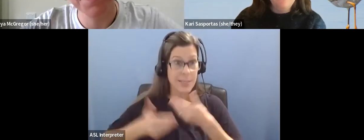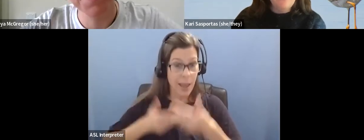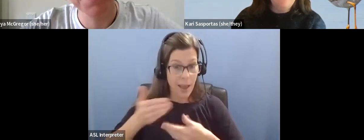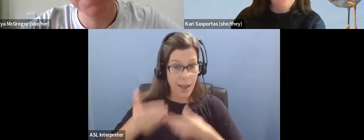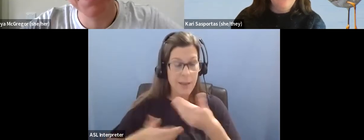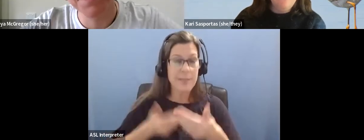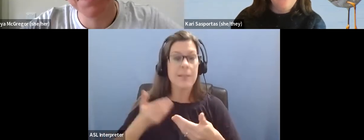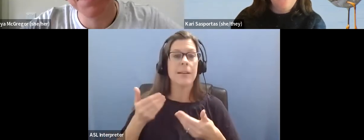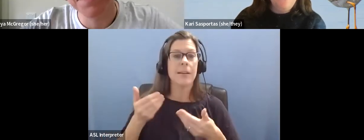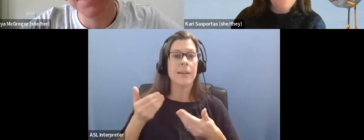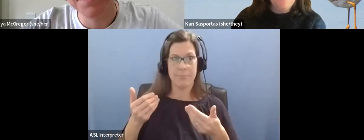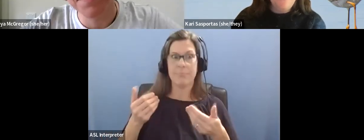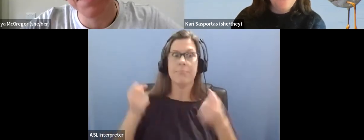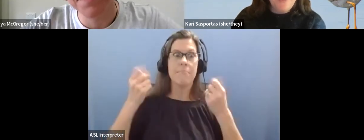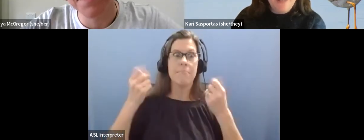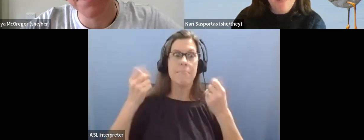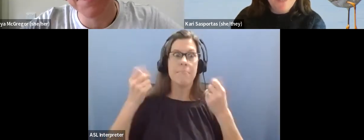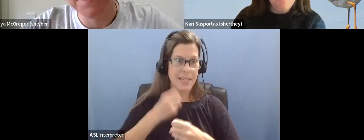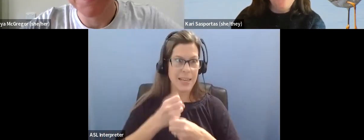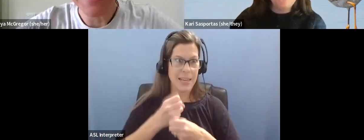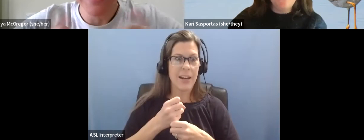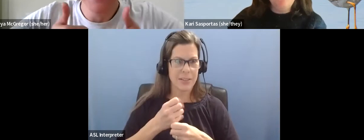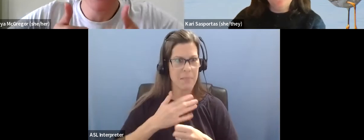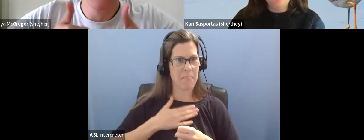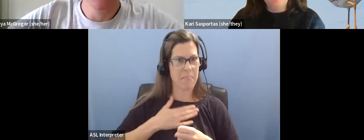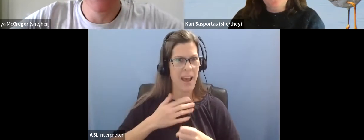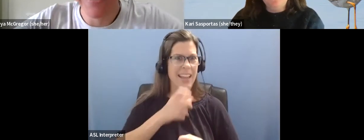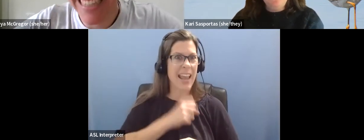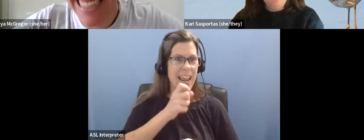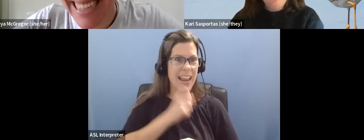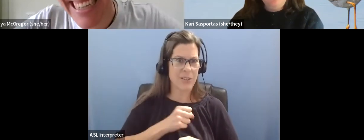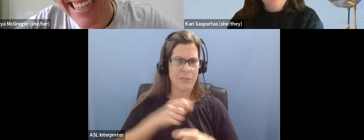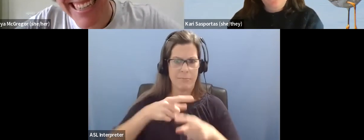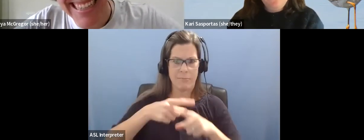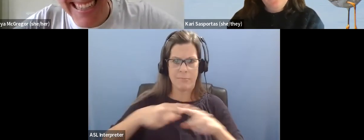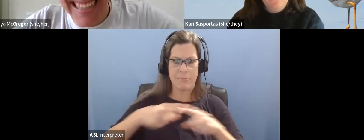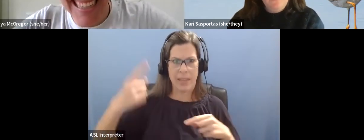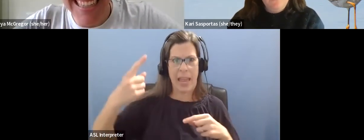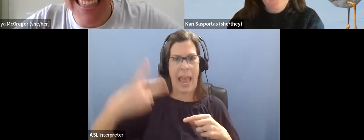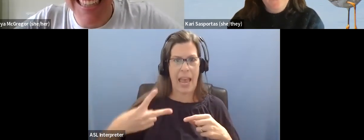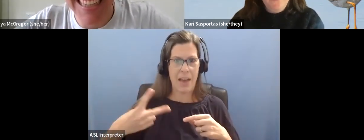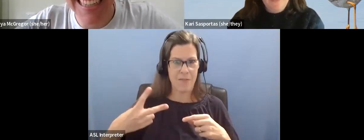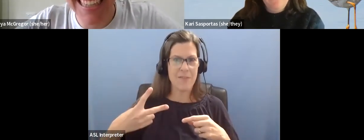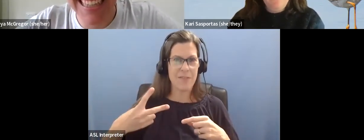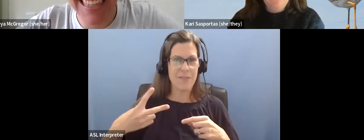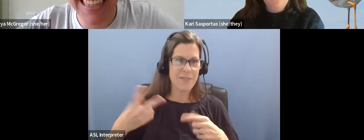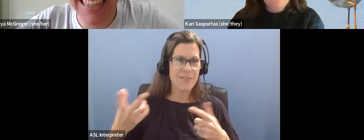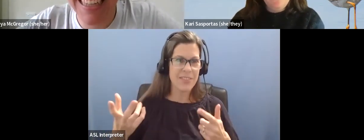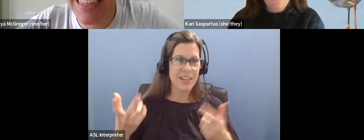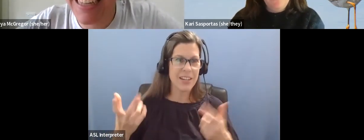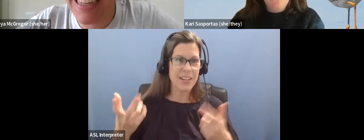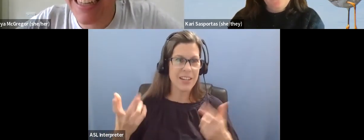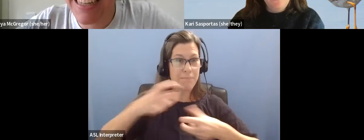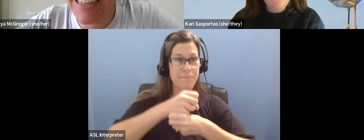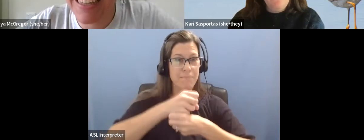over half of my lifetime. So, I'll try to keep it simple. I'll try to keep it short. But yeah, basically, I love animals.